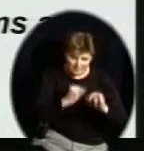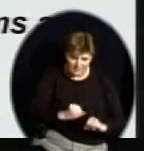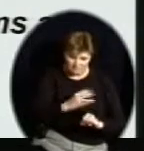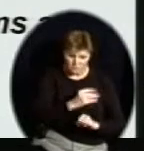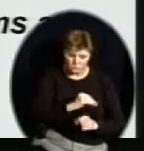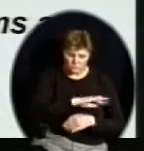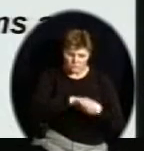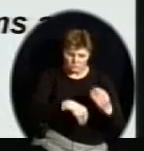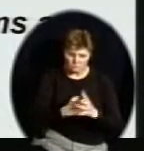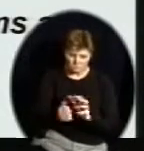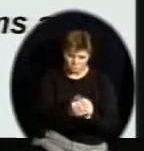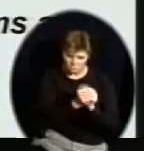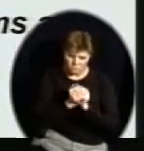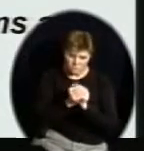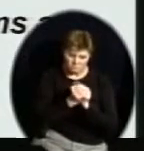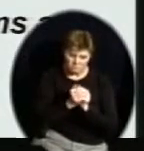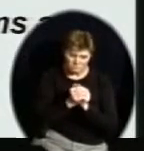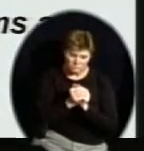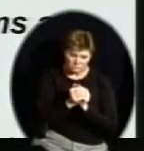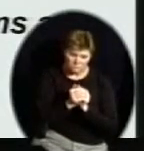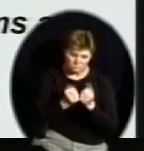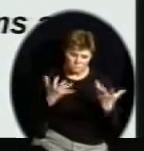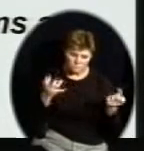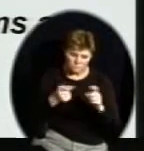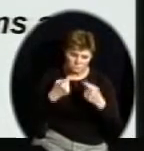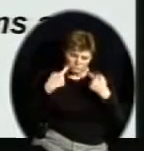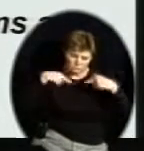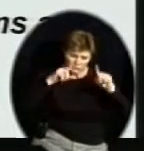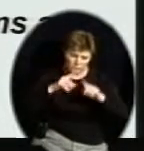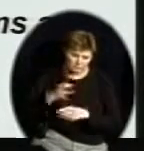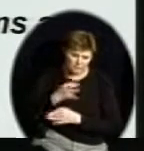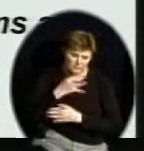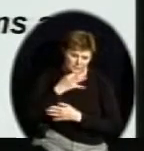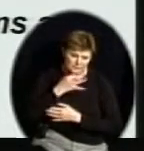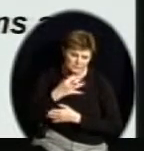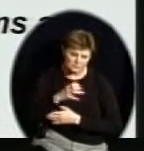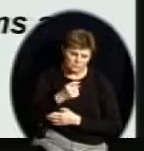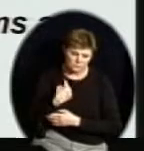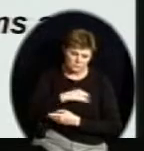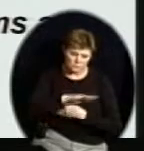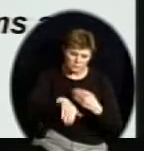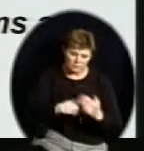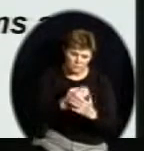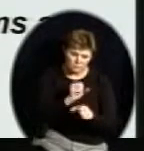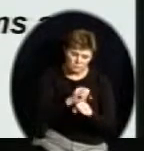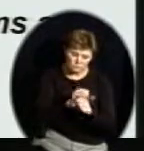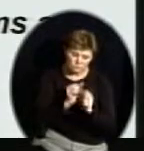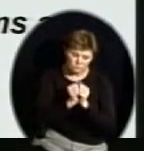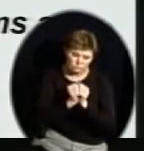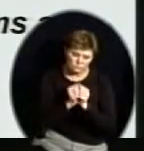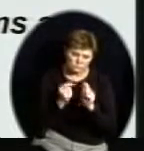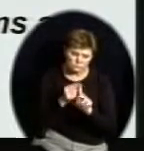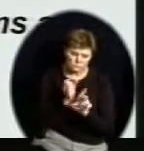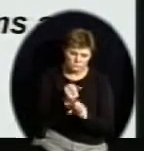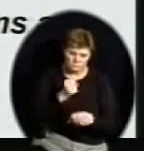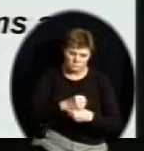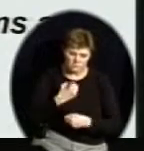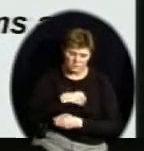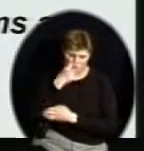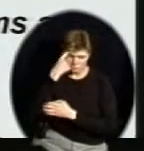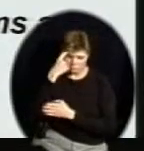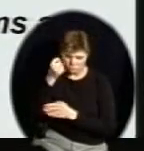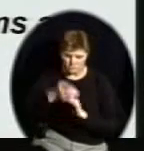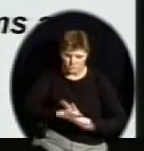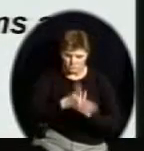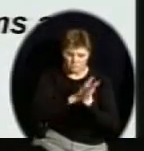if we're going to make our dreams a reality. And I think we're off to a very good start for the 2006-2007 school year. I'd like those people